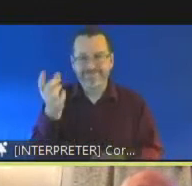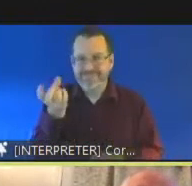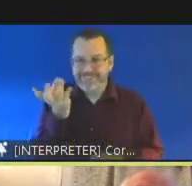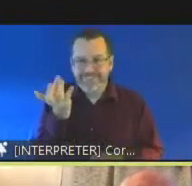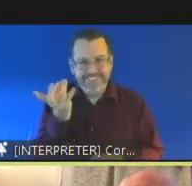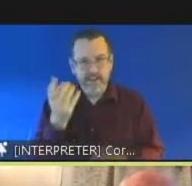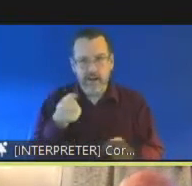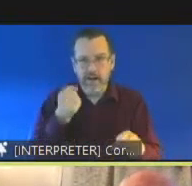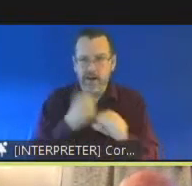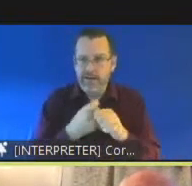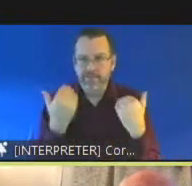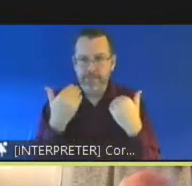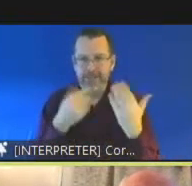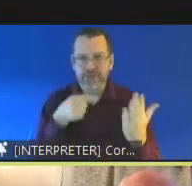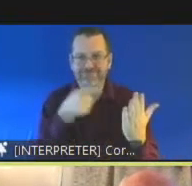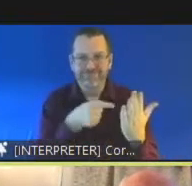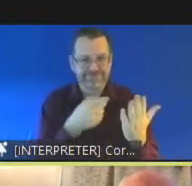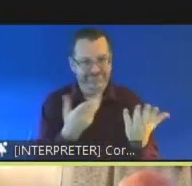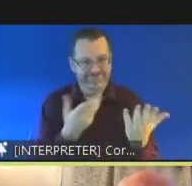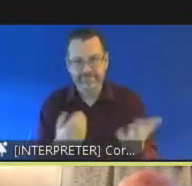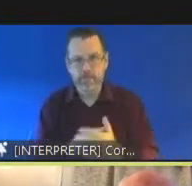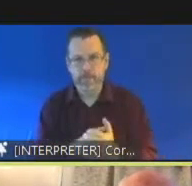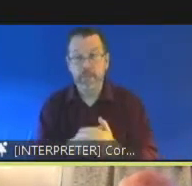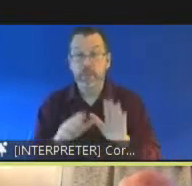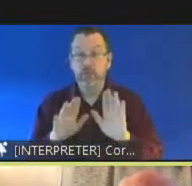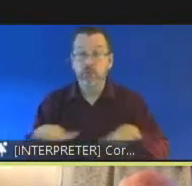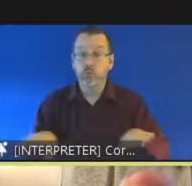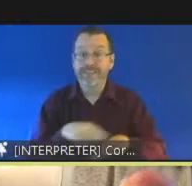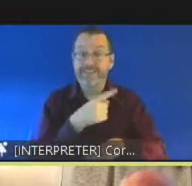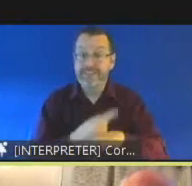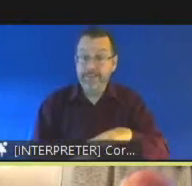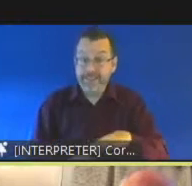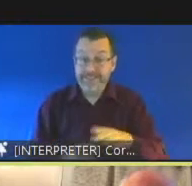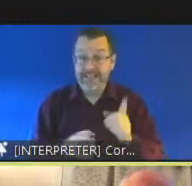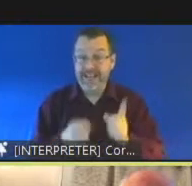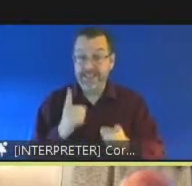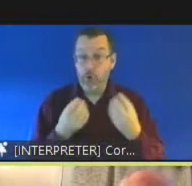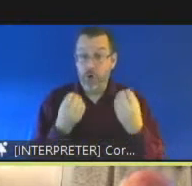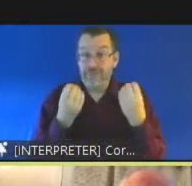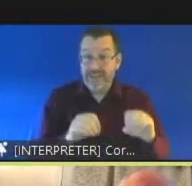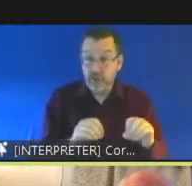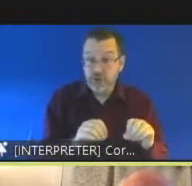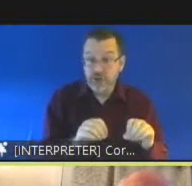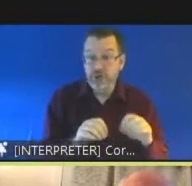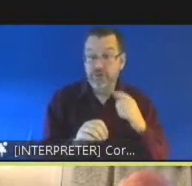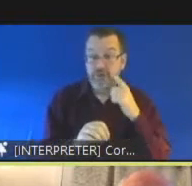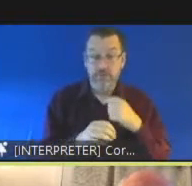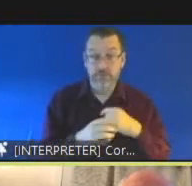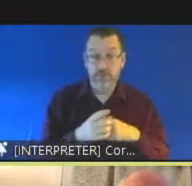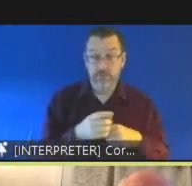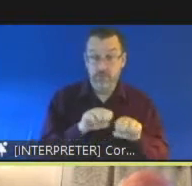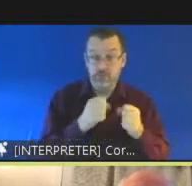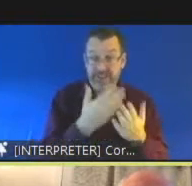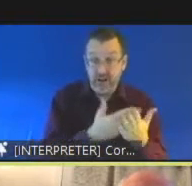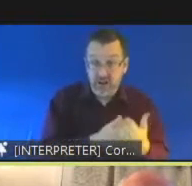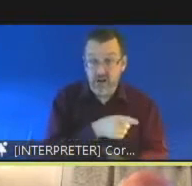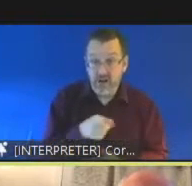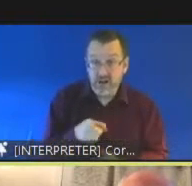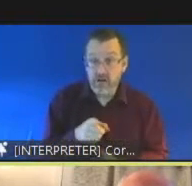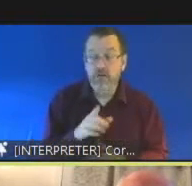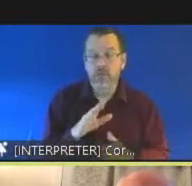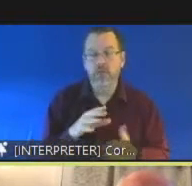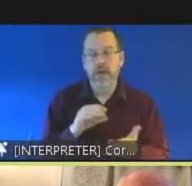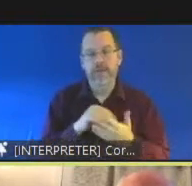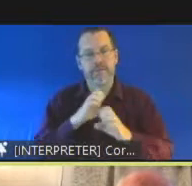In terms of children with disabilities as offenders um we have a very clear socio